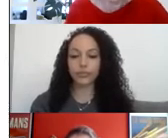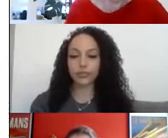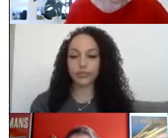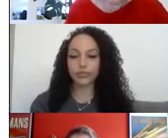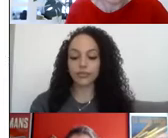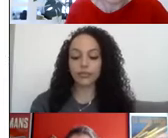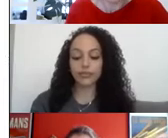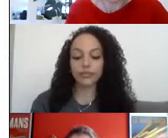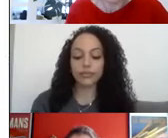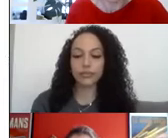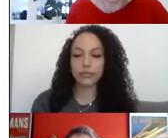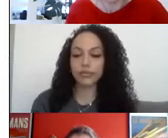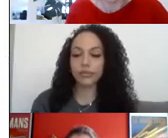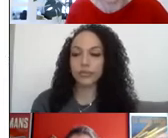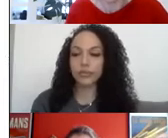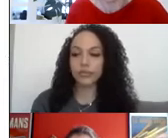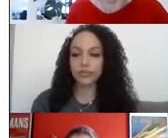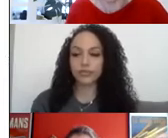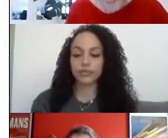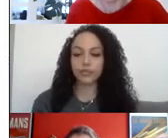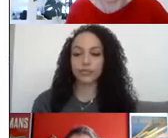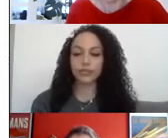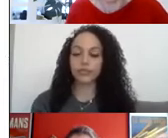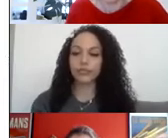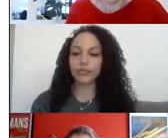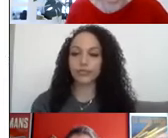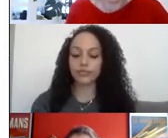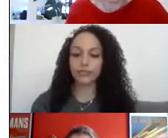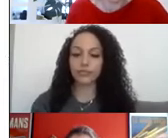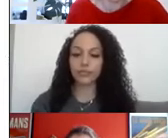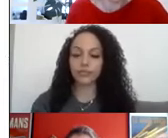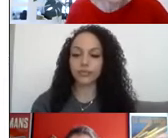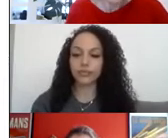And I'm really pleased to be able to introduce the presenters who are joining us today.